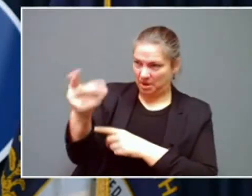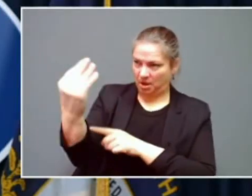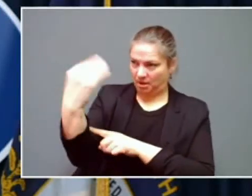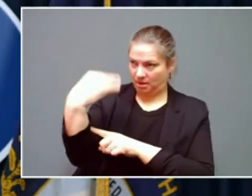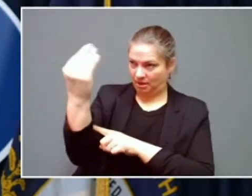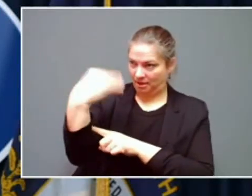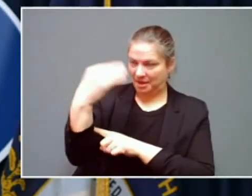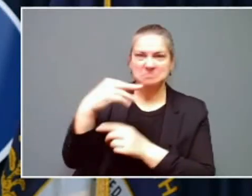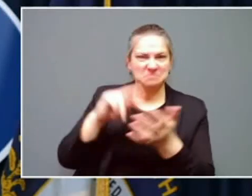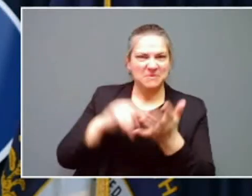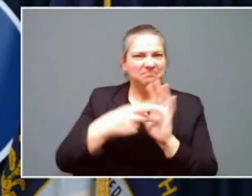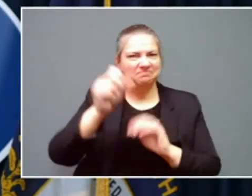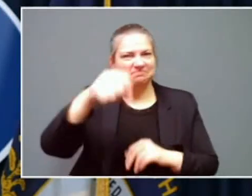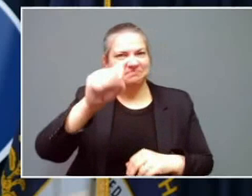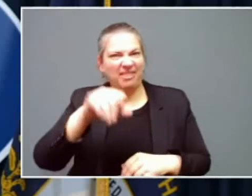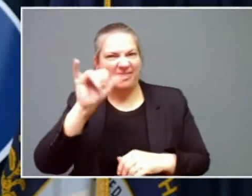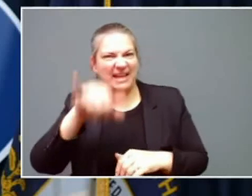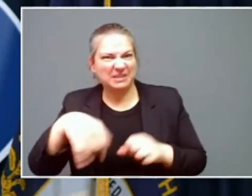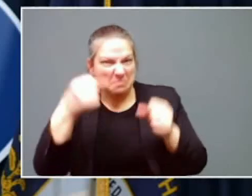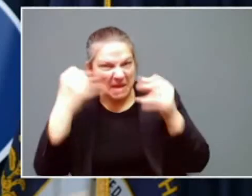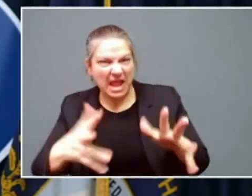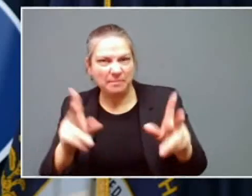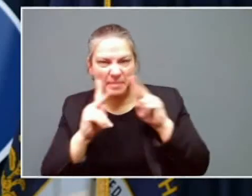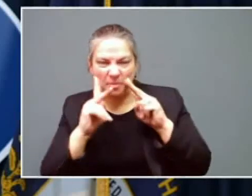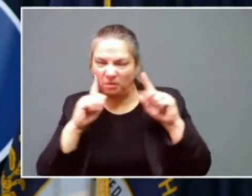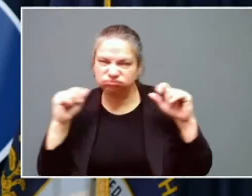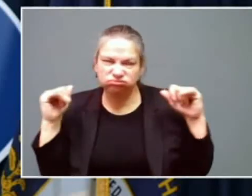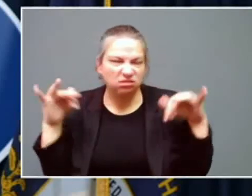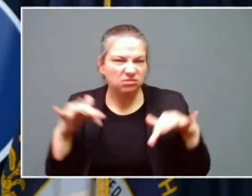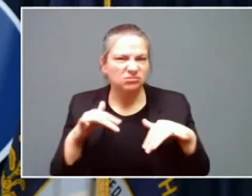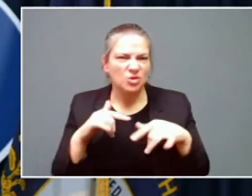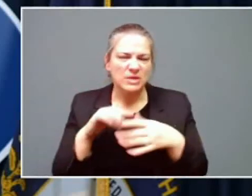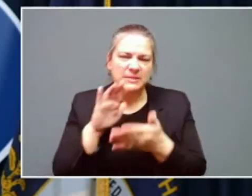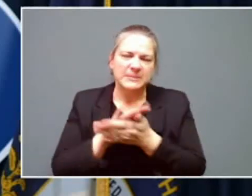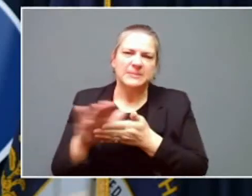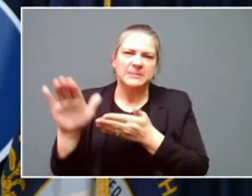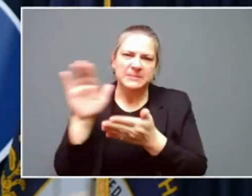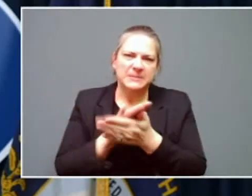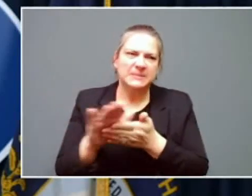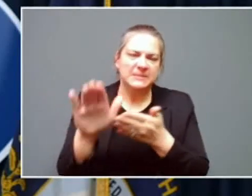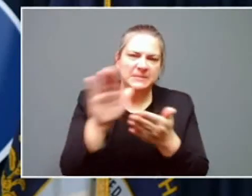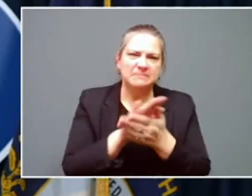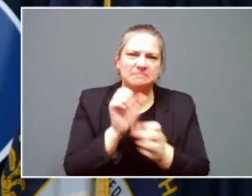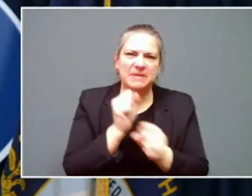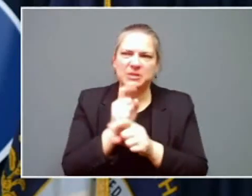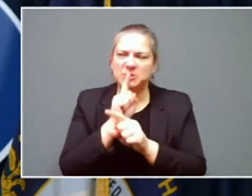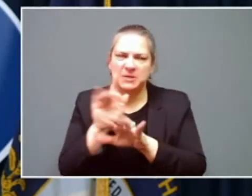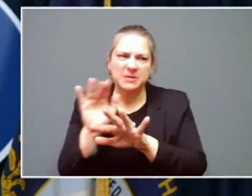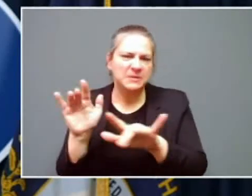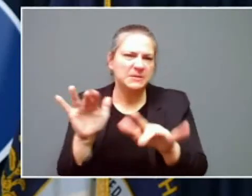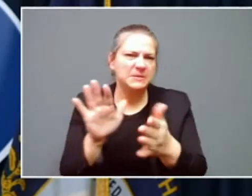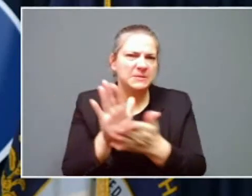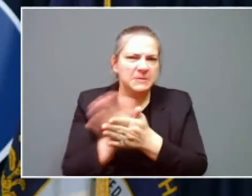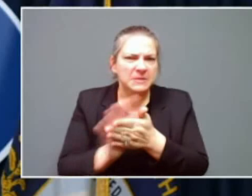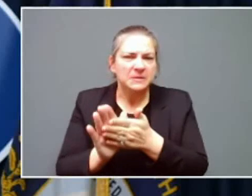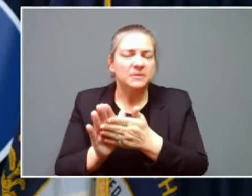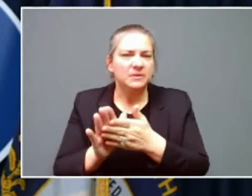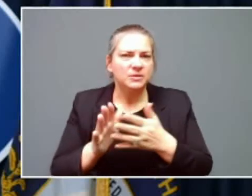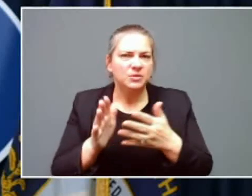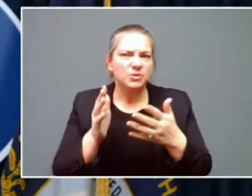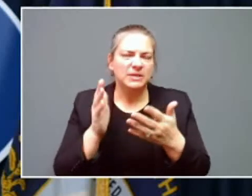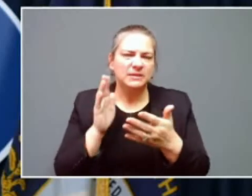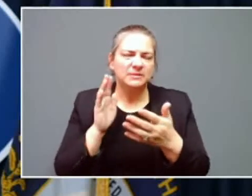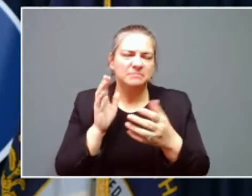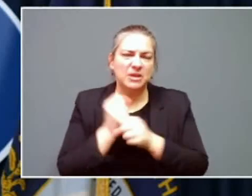They will do everything possible to make the roads passable, but this is a dynamic system,